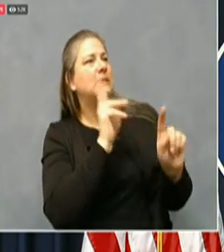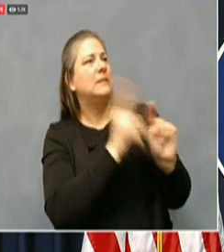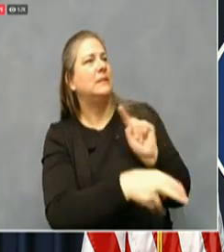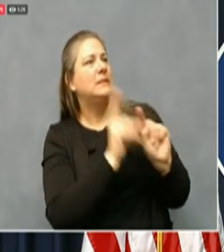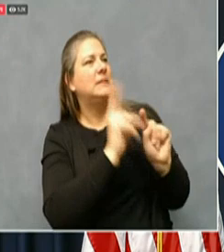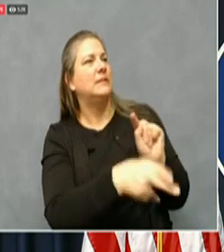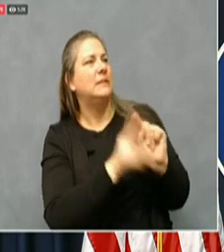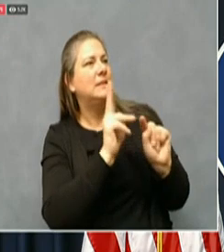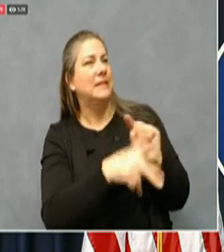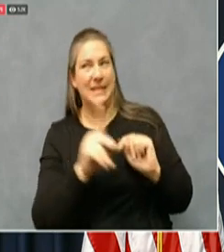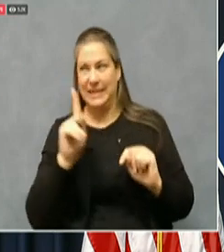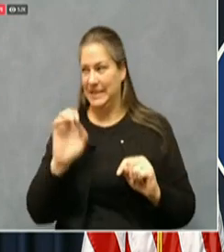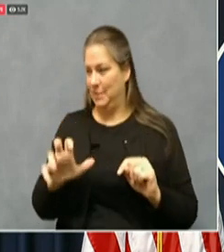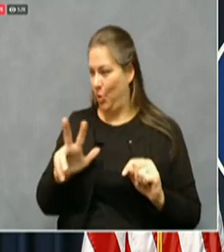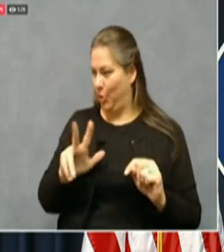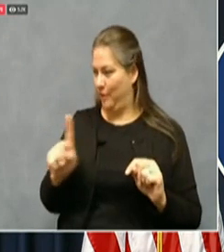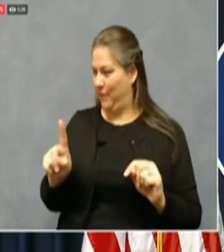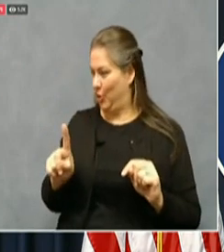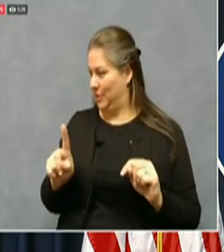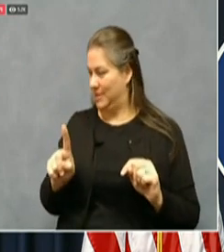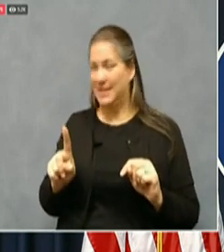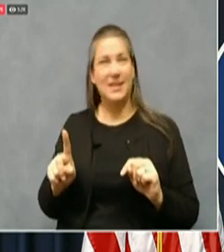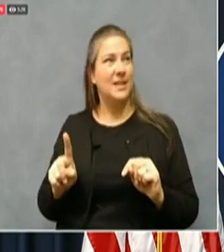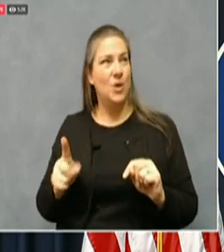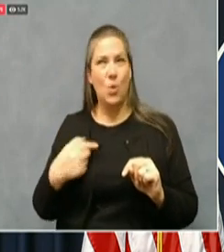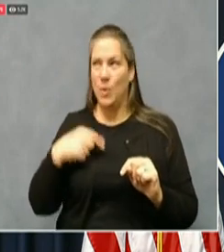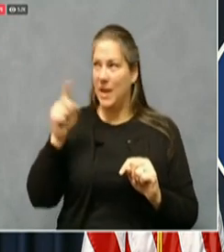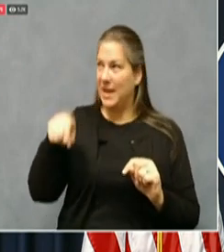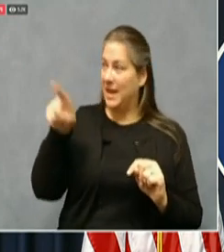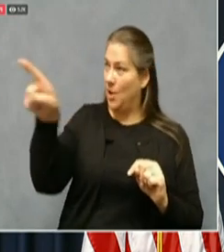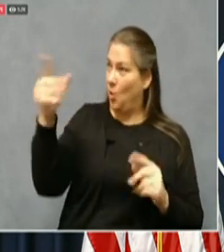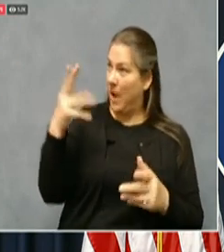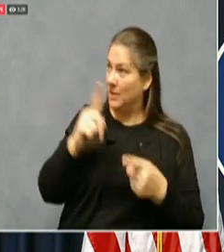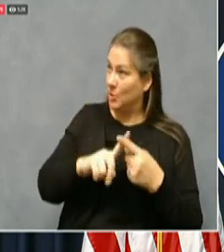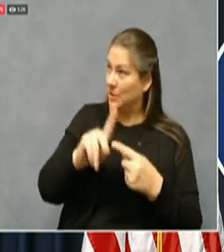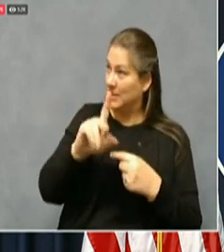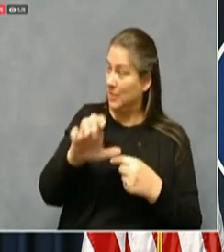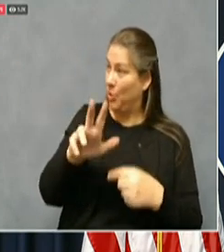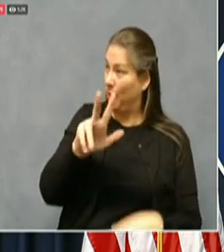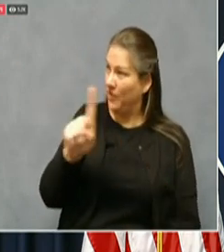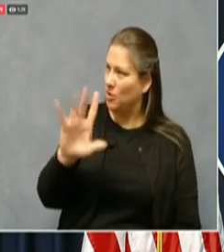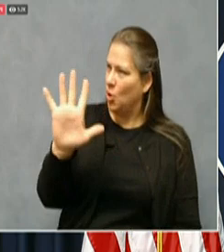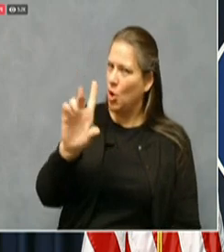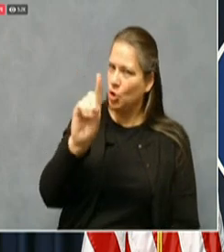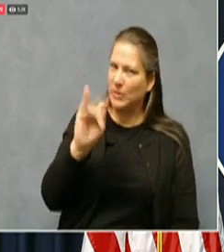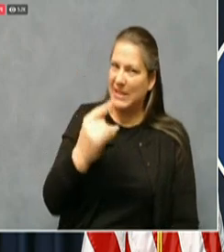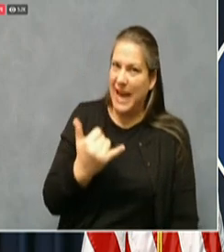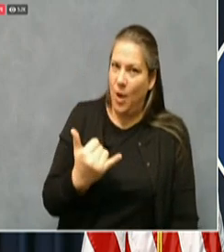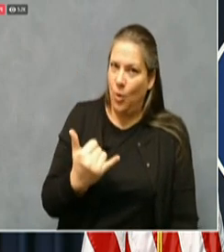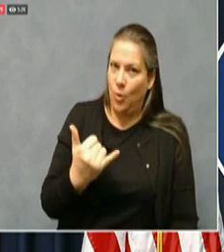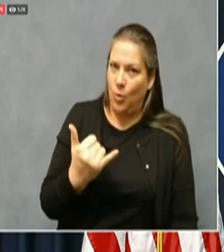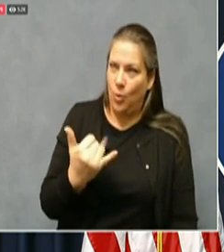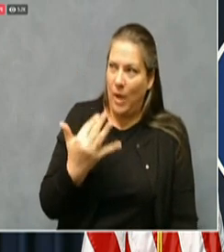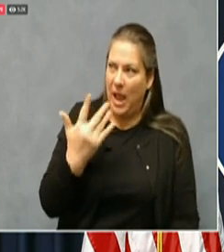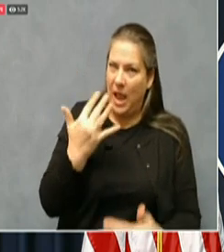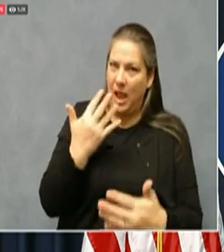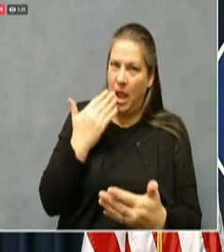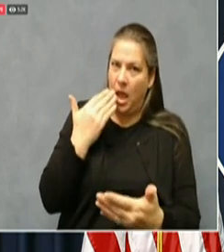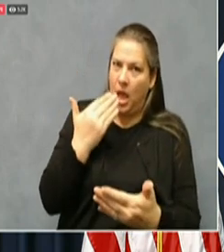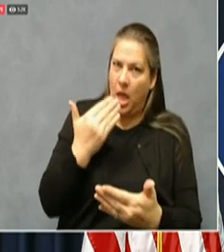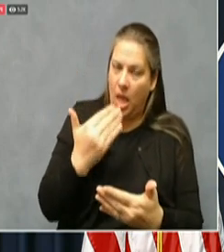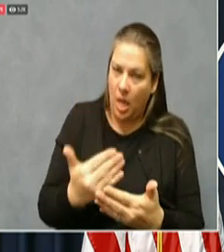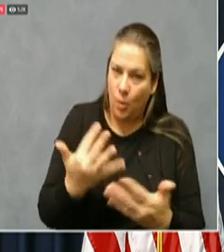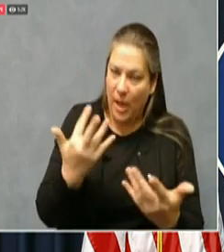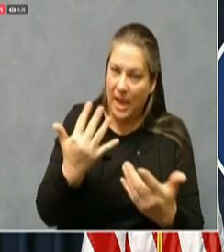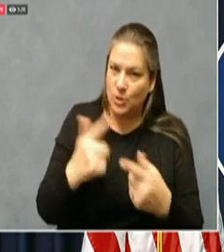don't need them to act in December. We need them to act tomorrow. Uh, so I very, very much hope so. We're trying to